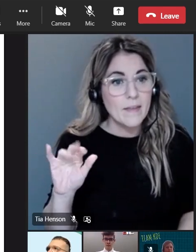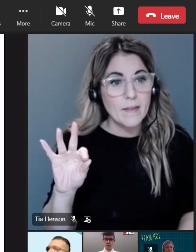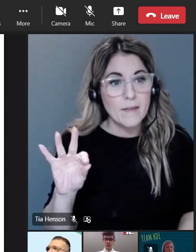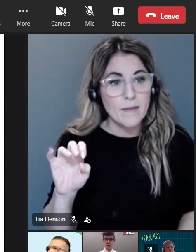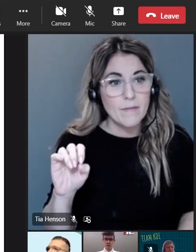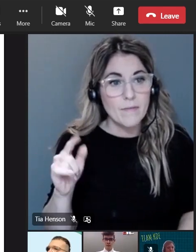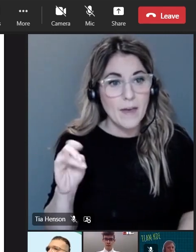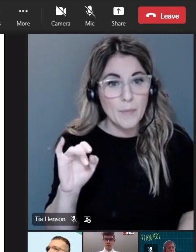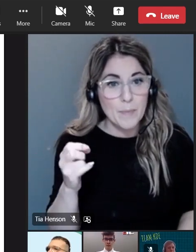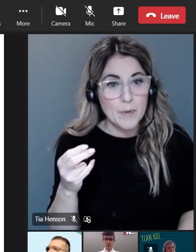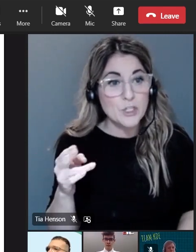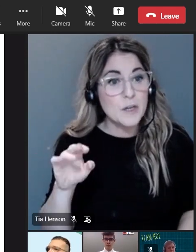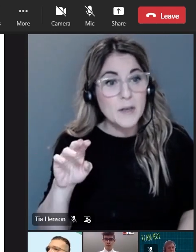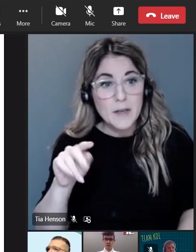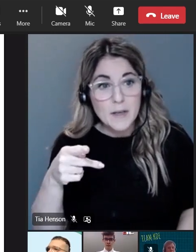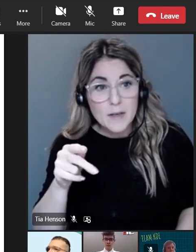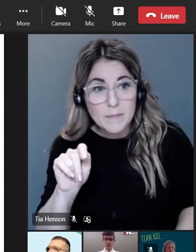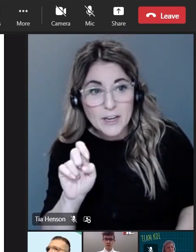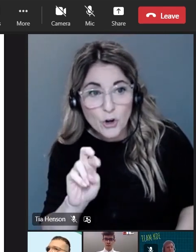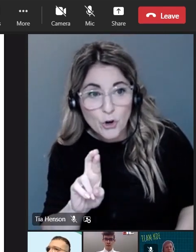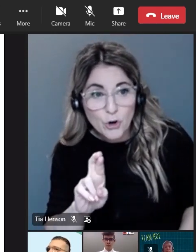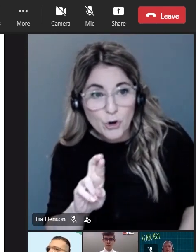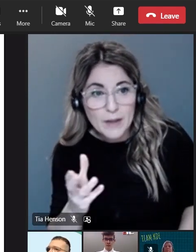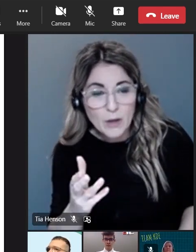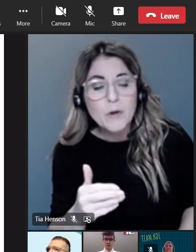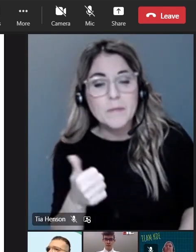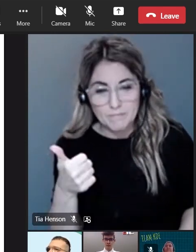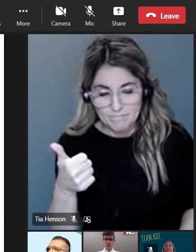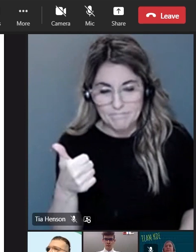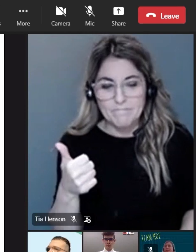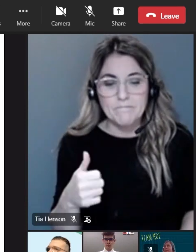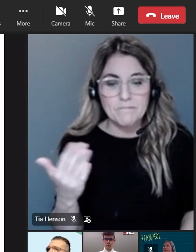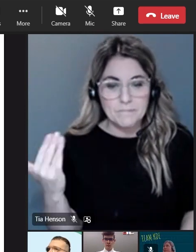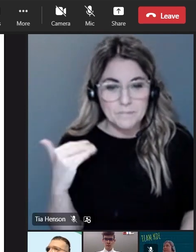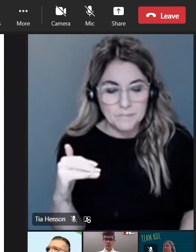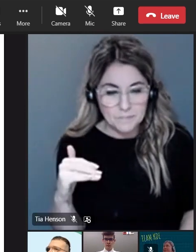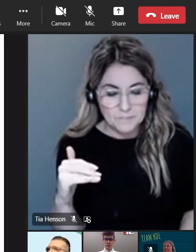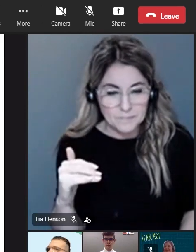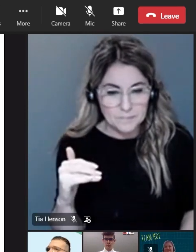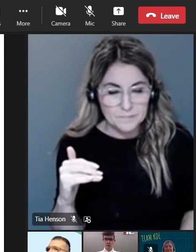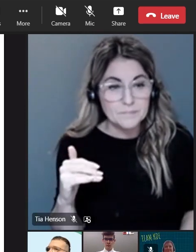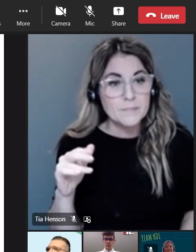Peter M. Jefferson. Here. All right.